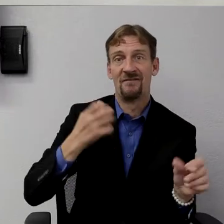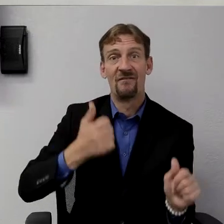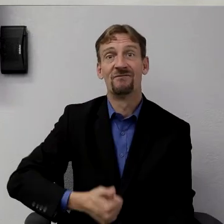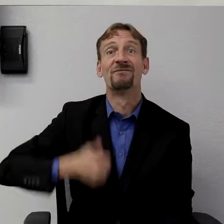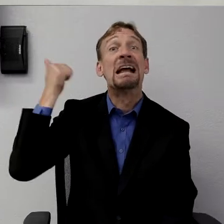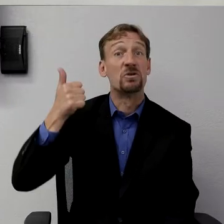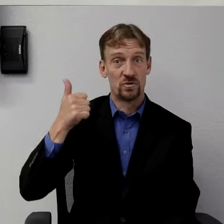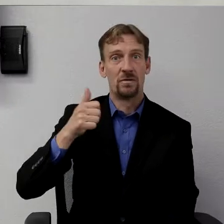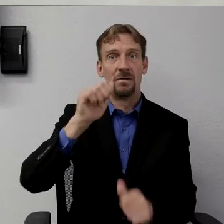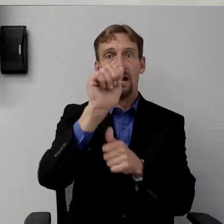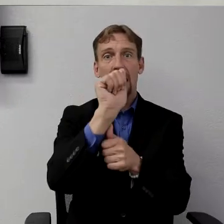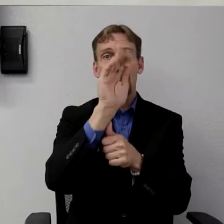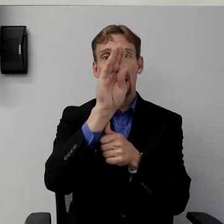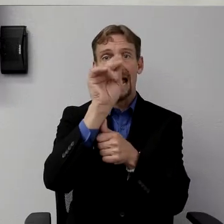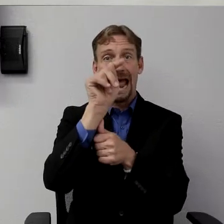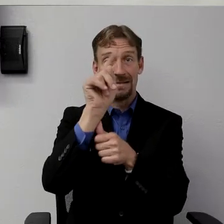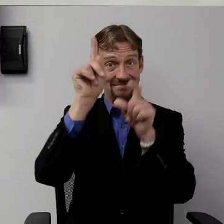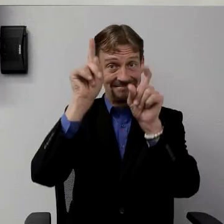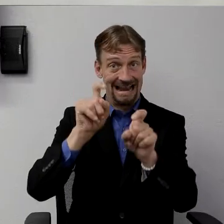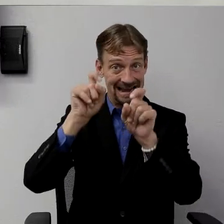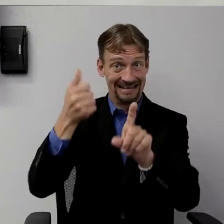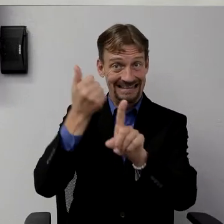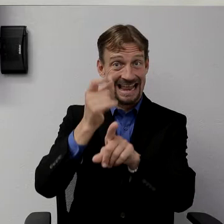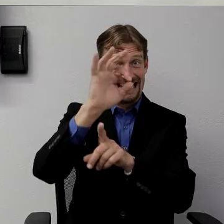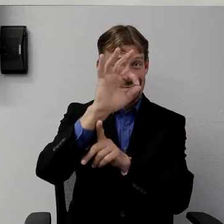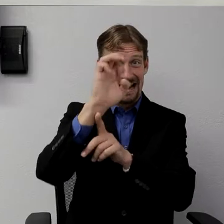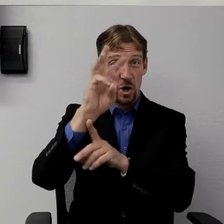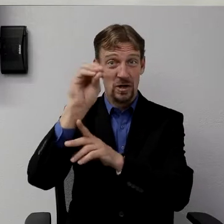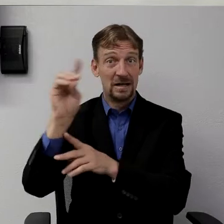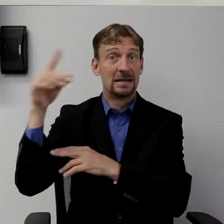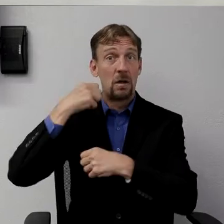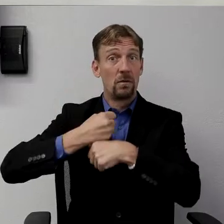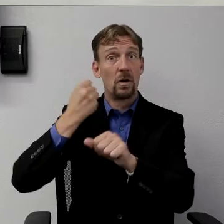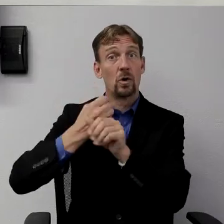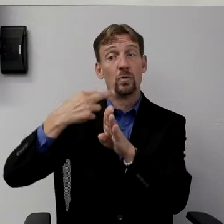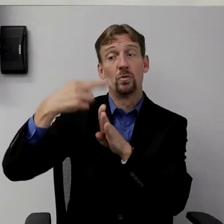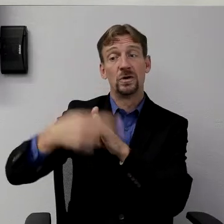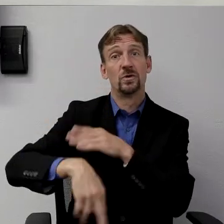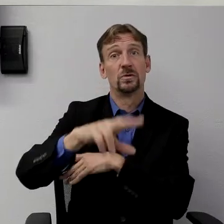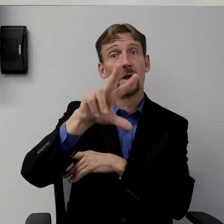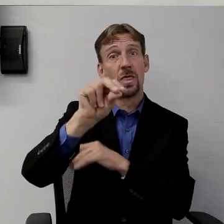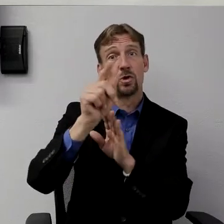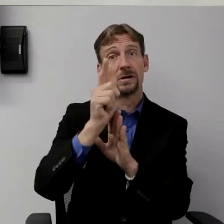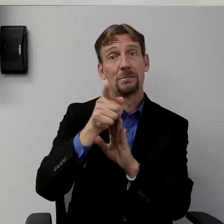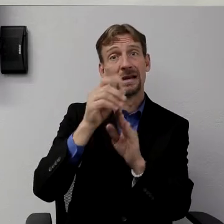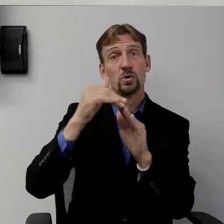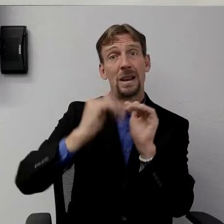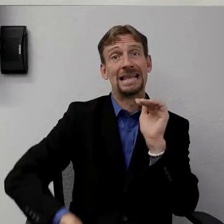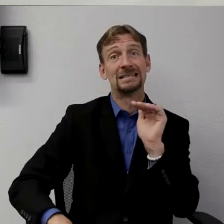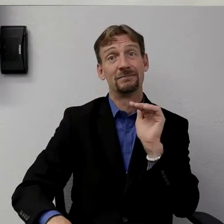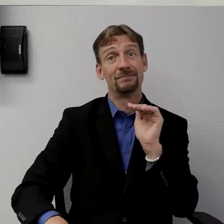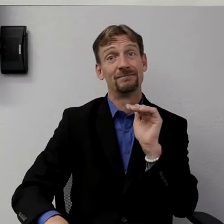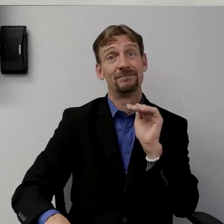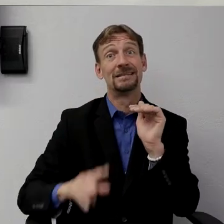greatest number of testing kits, will produce results in 30 minutes or less. So very, very important for us